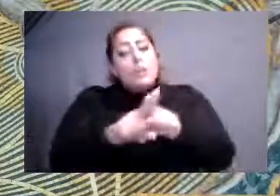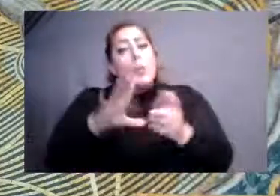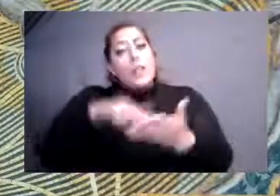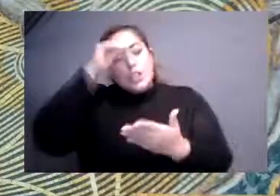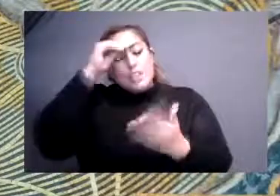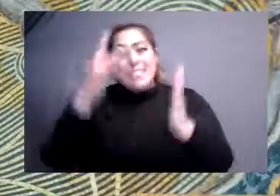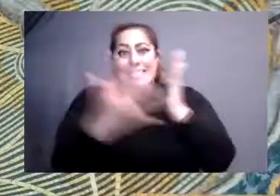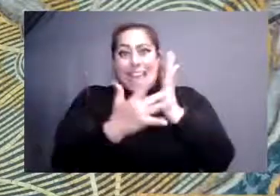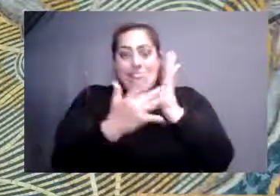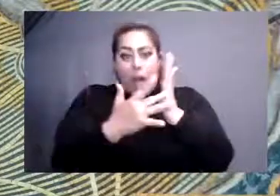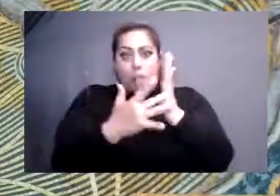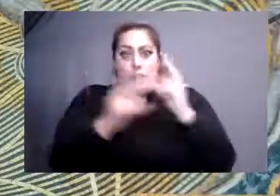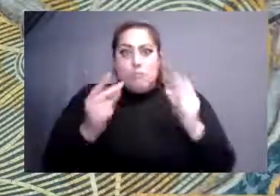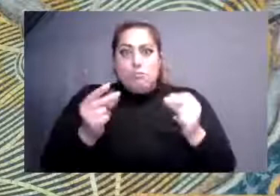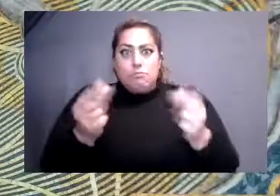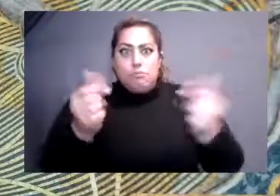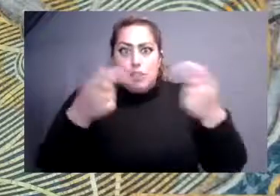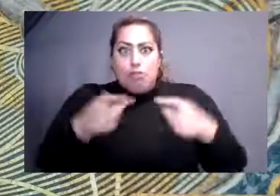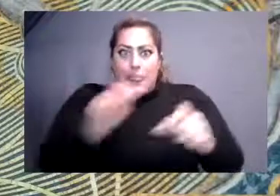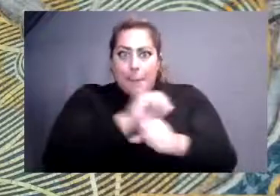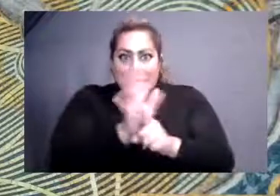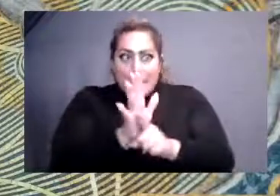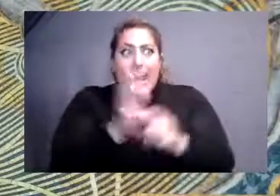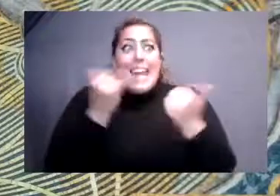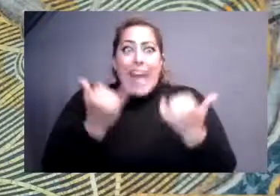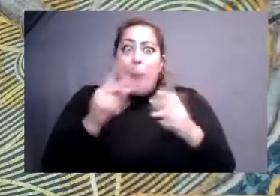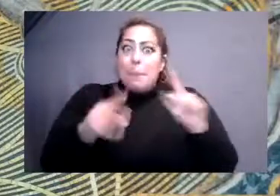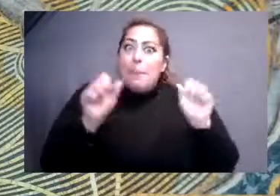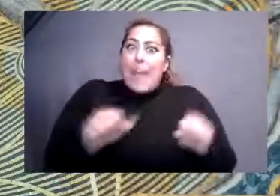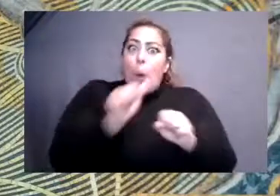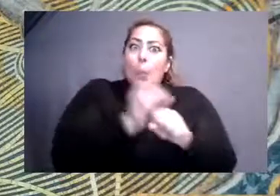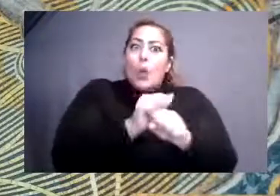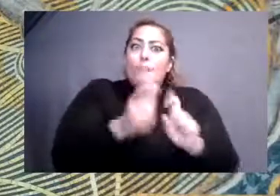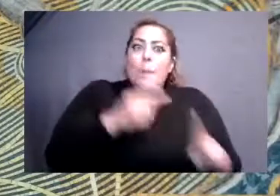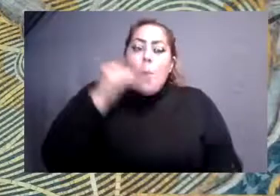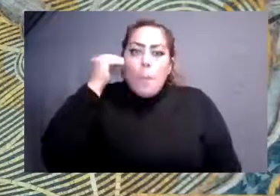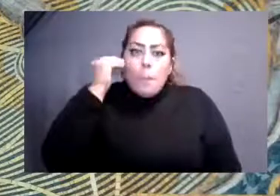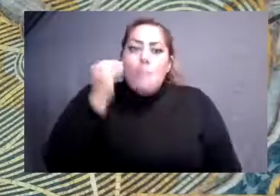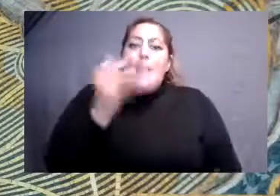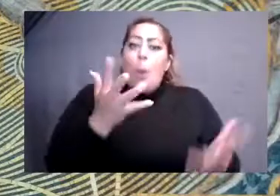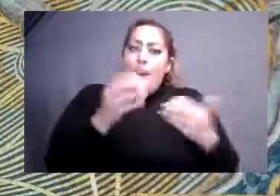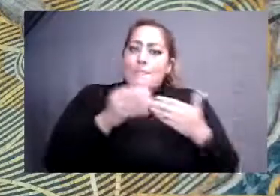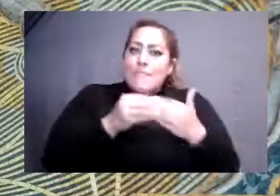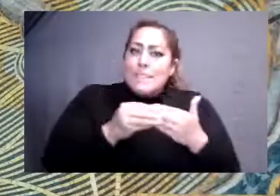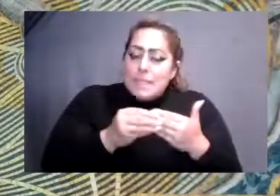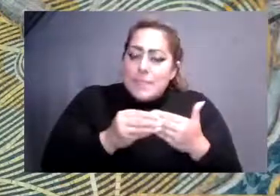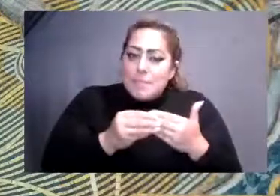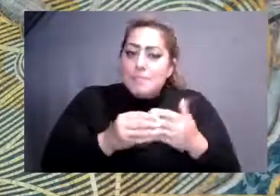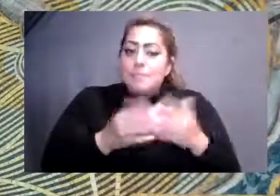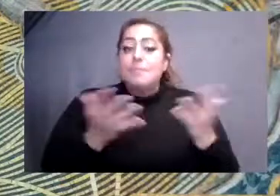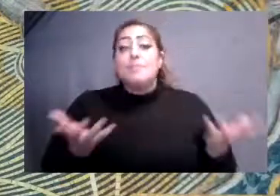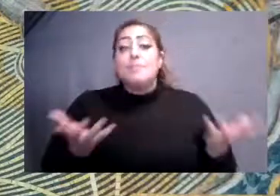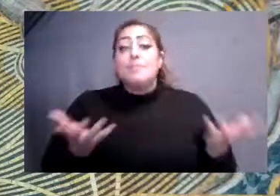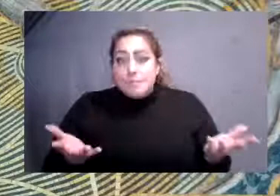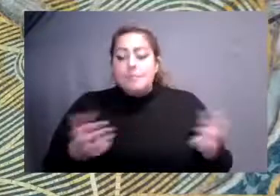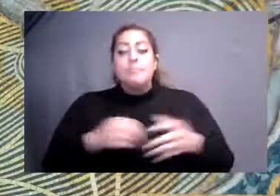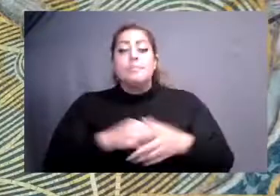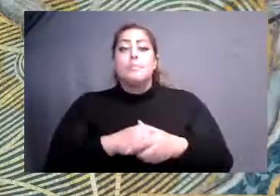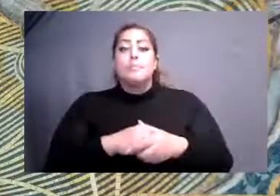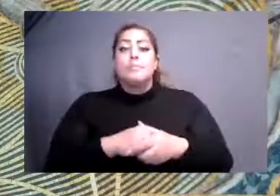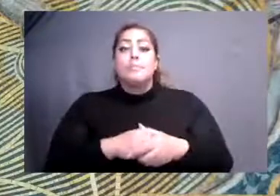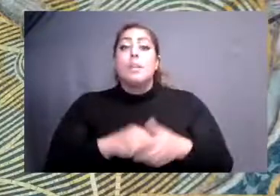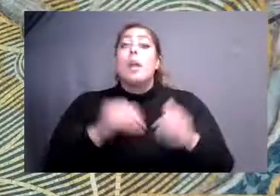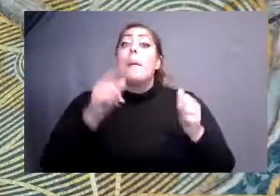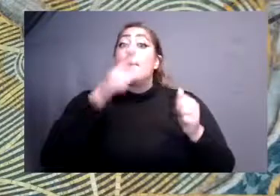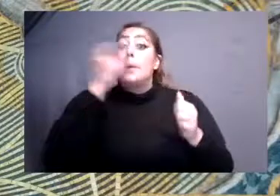hastened the change in how work is being done. And also with those flexibility trade-offs